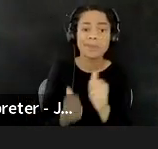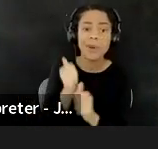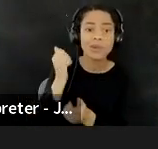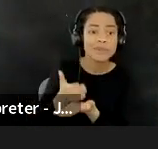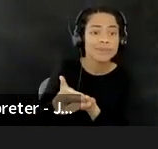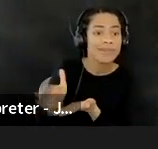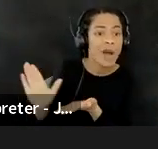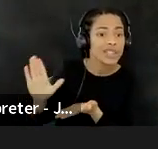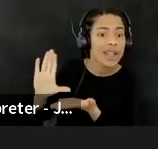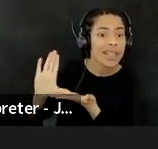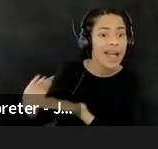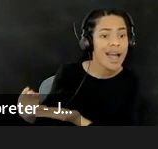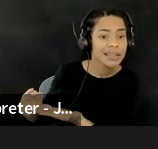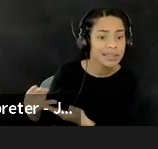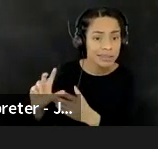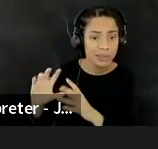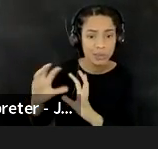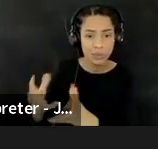that's what we're all going for.